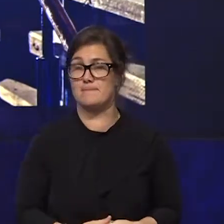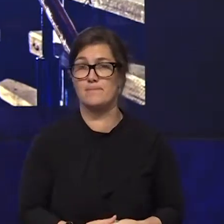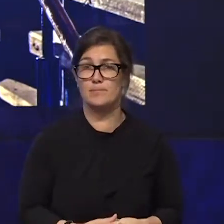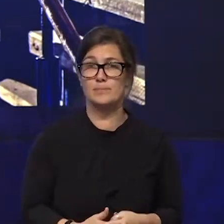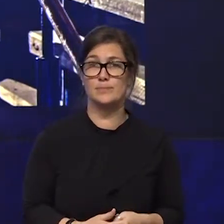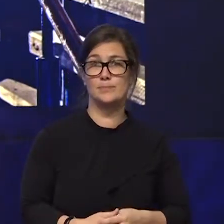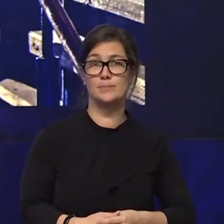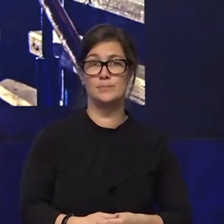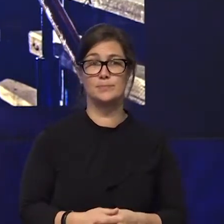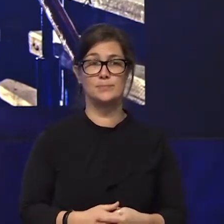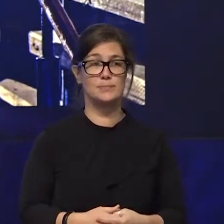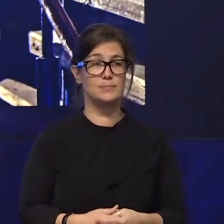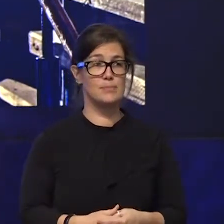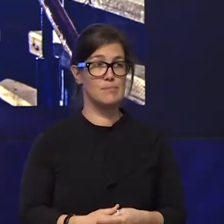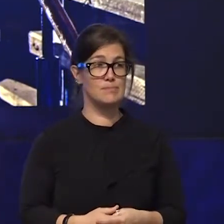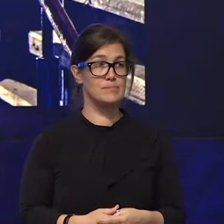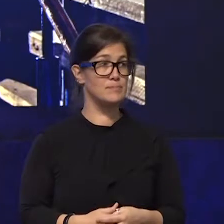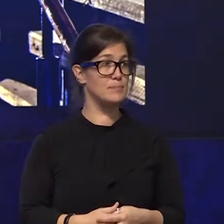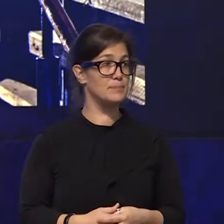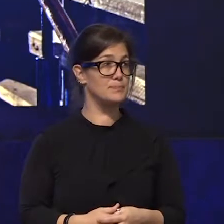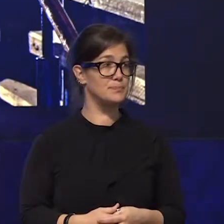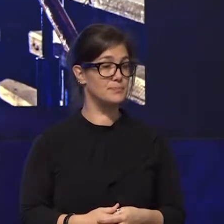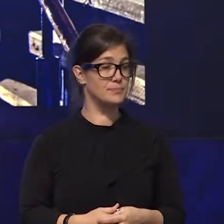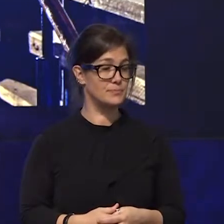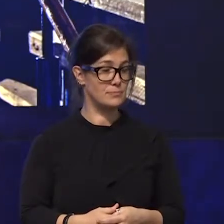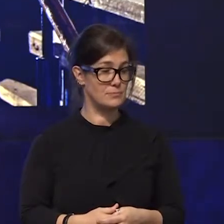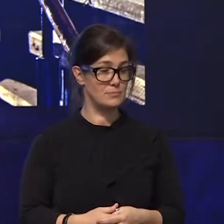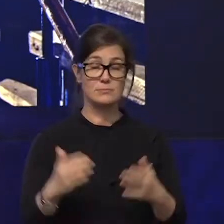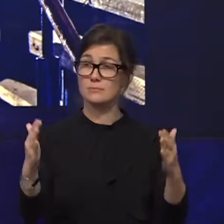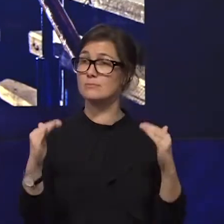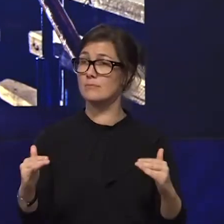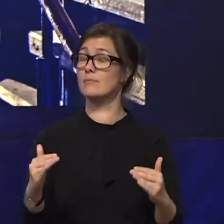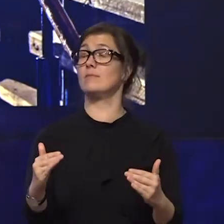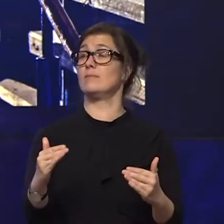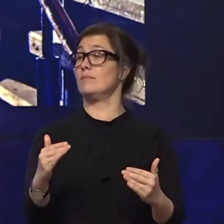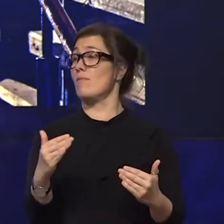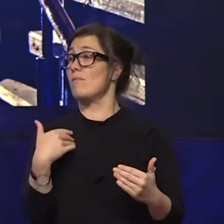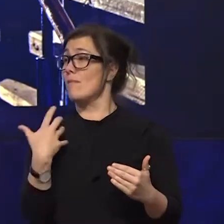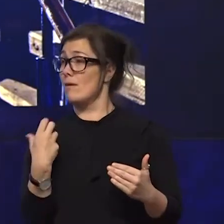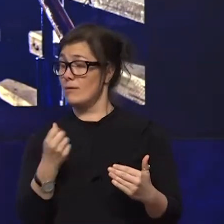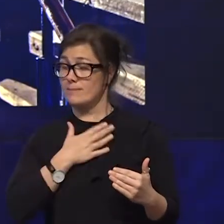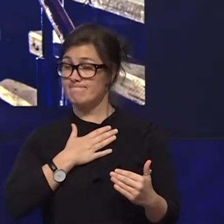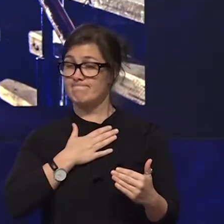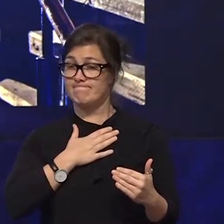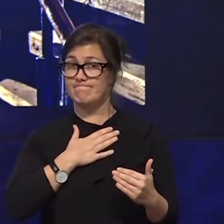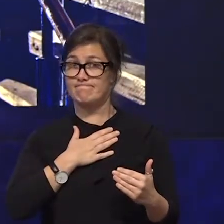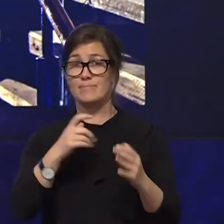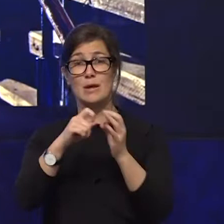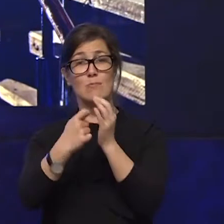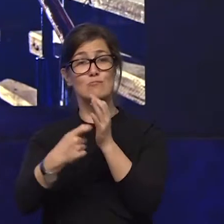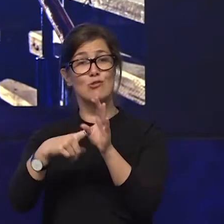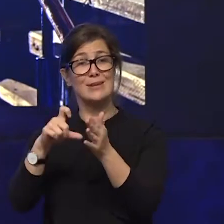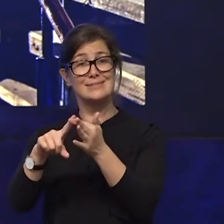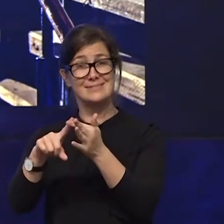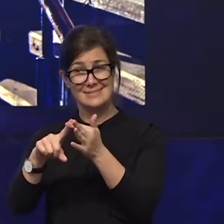was also moved by the stories of bryce